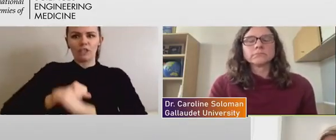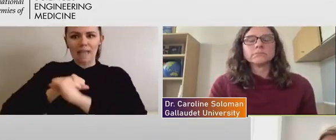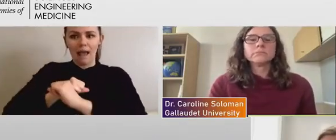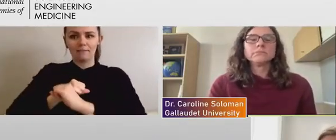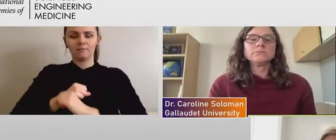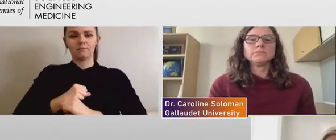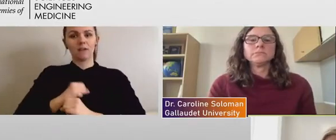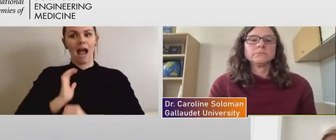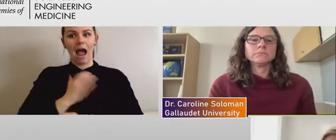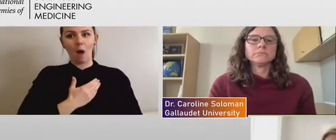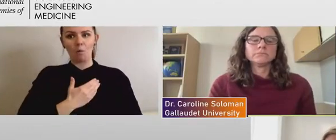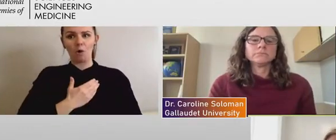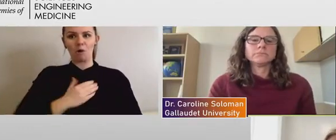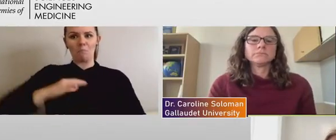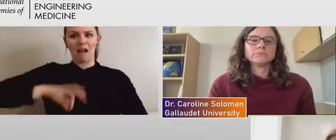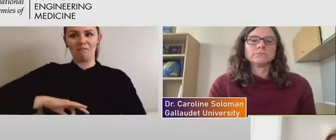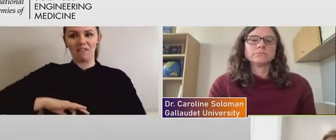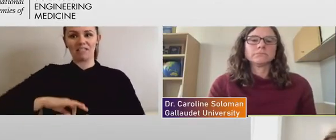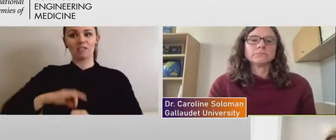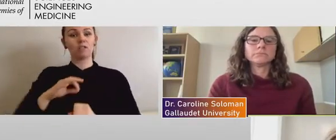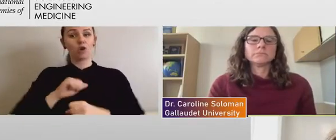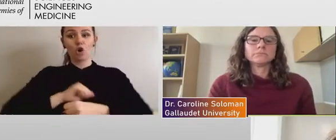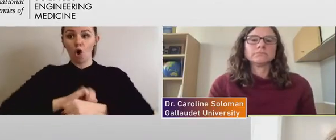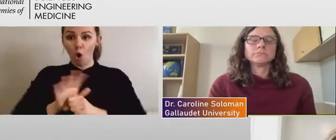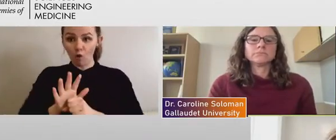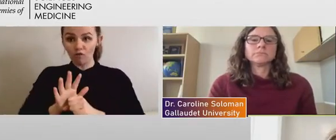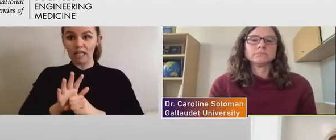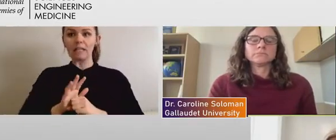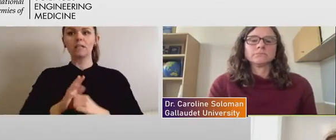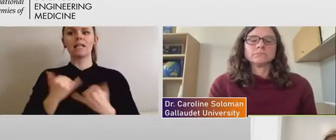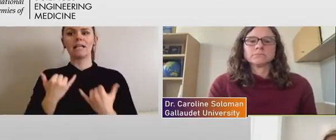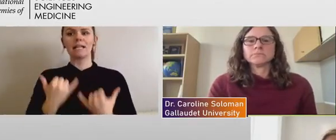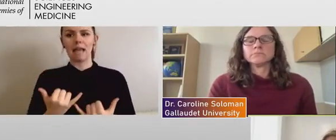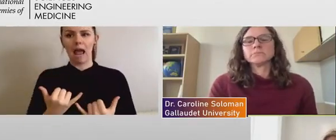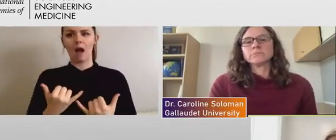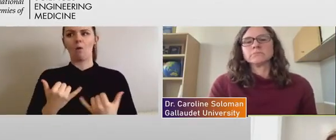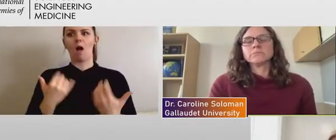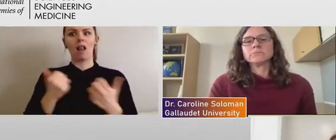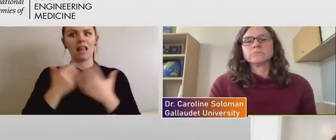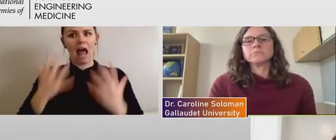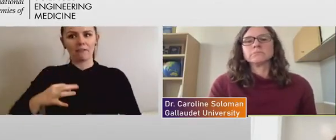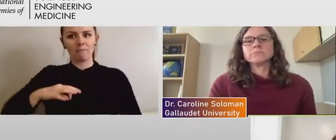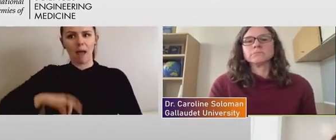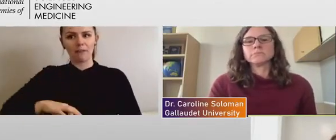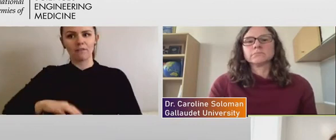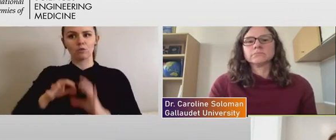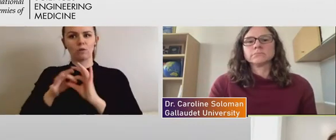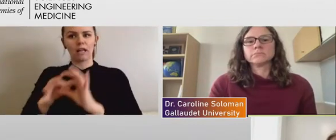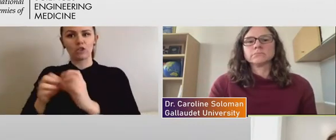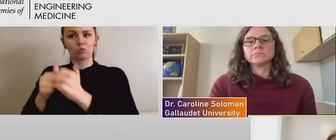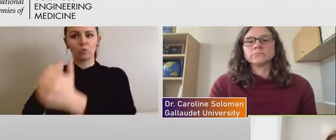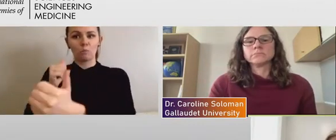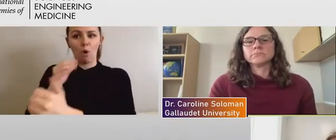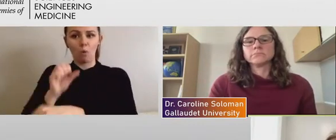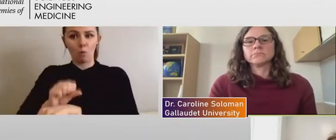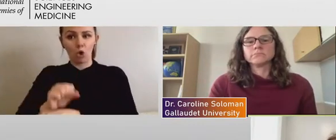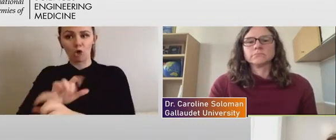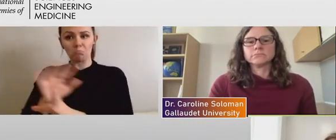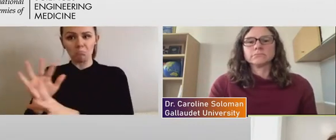pandemic of, um, remote and virtual learning and work. There's real fear that we may completely